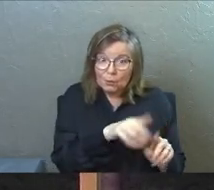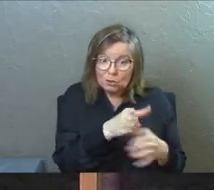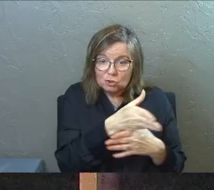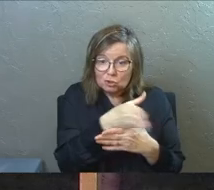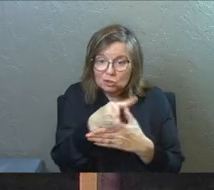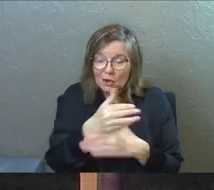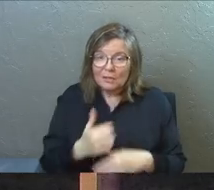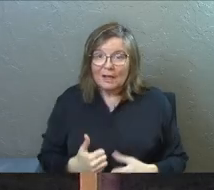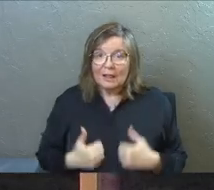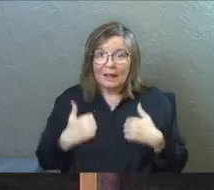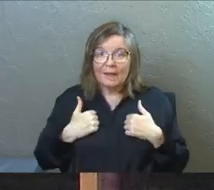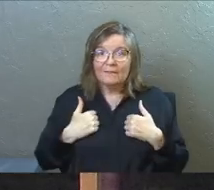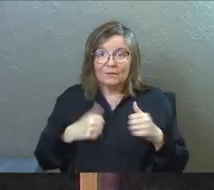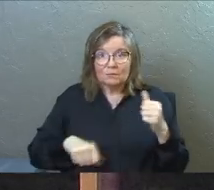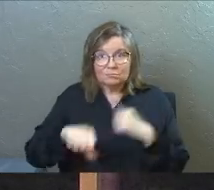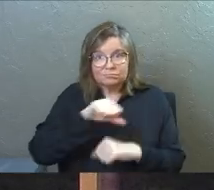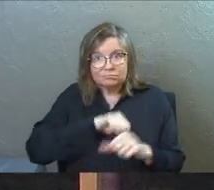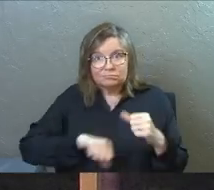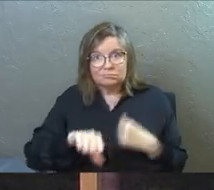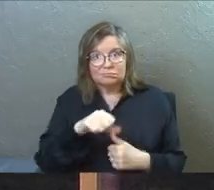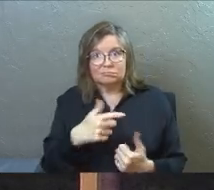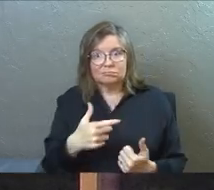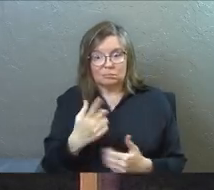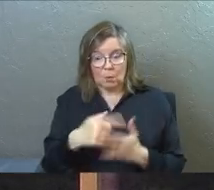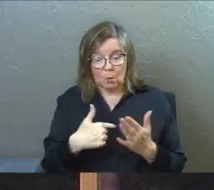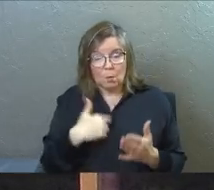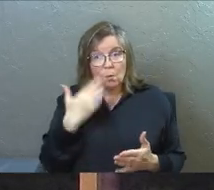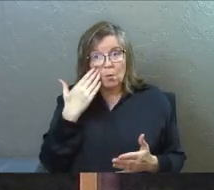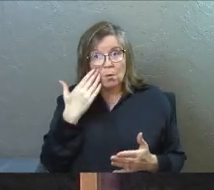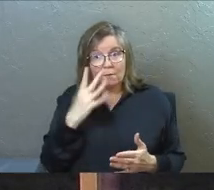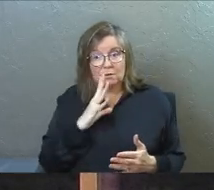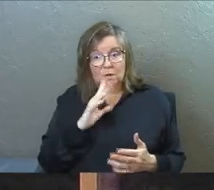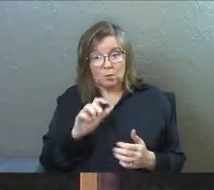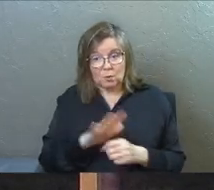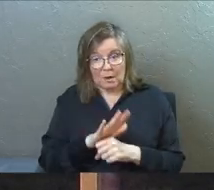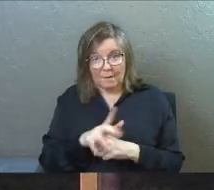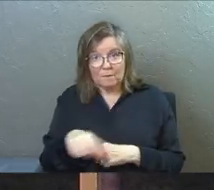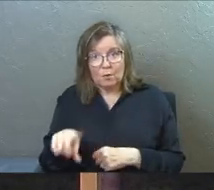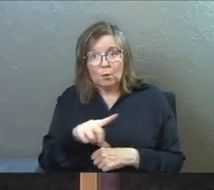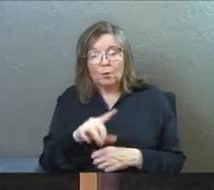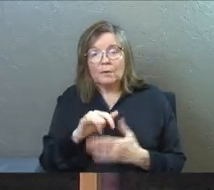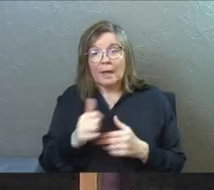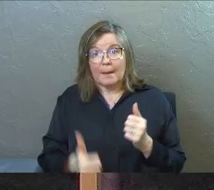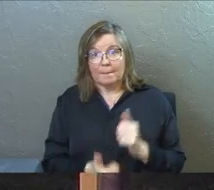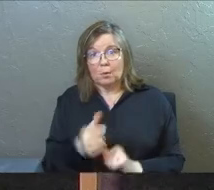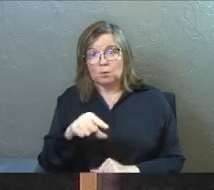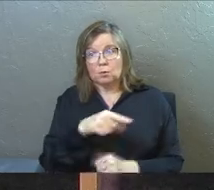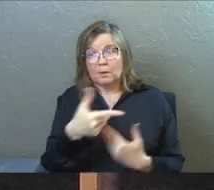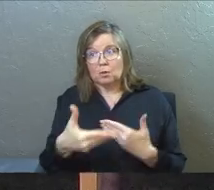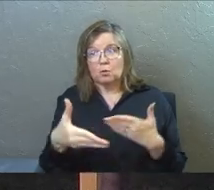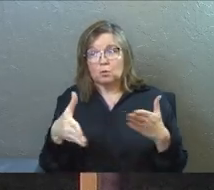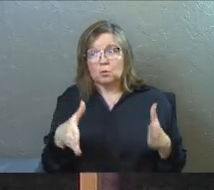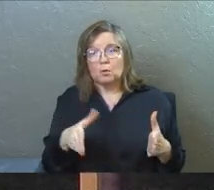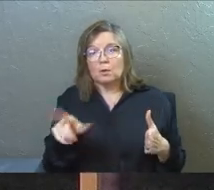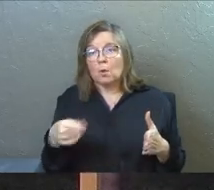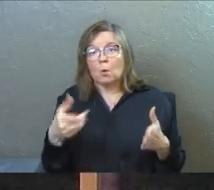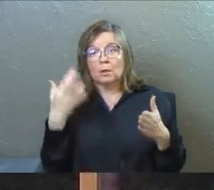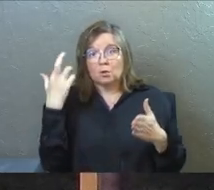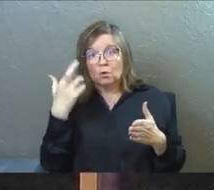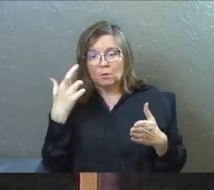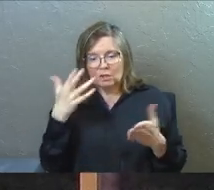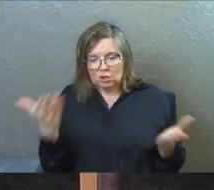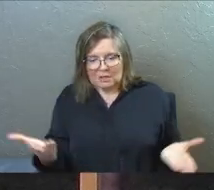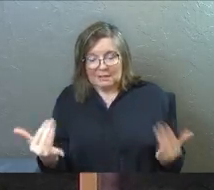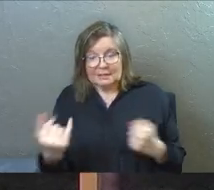sharing their life with you. And what I know from talking to enough of you is that most of you in this room, the only